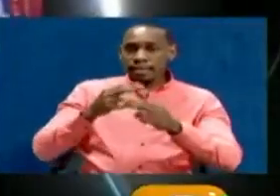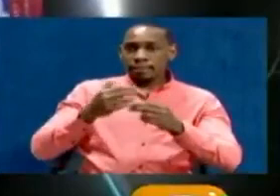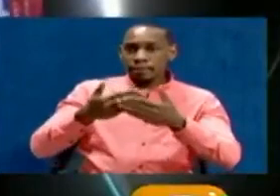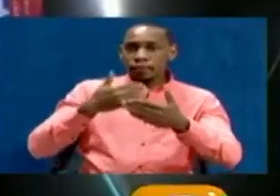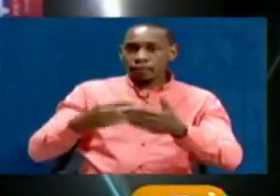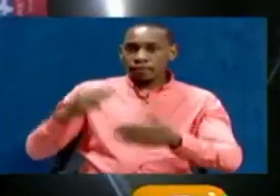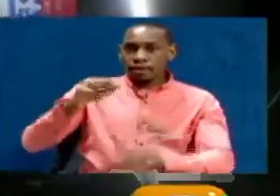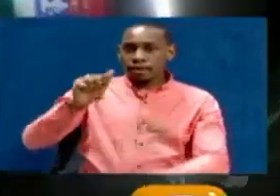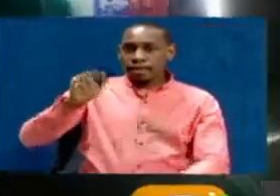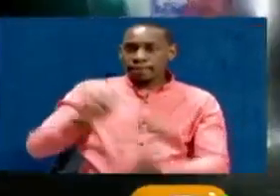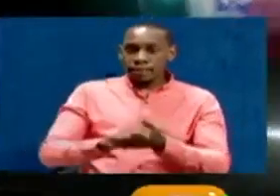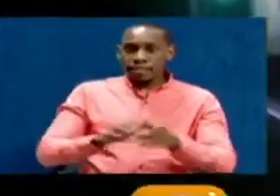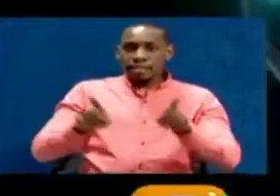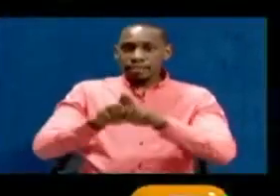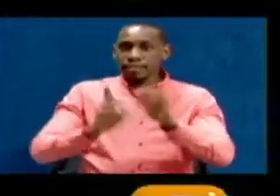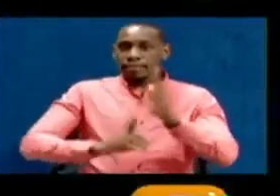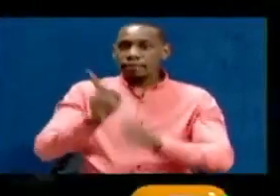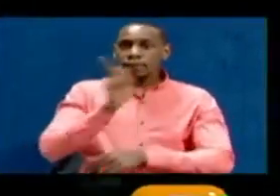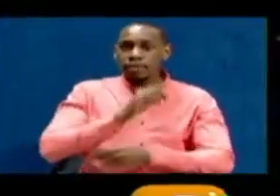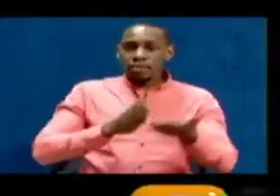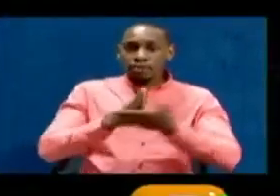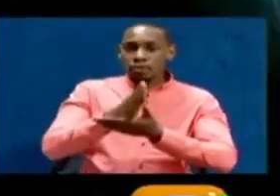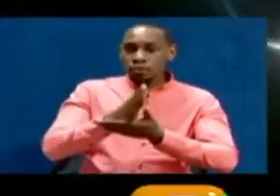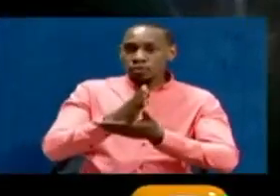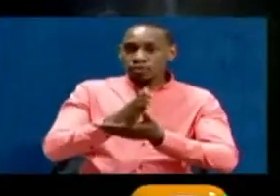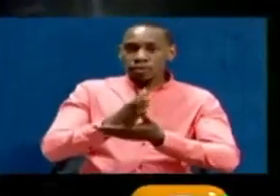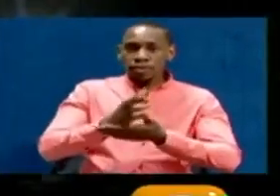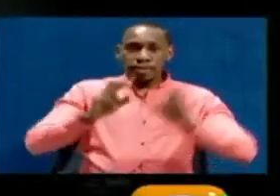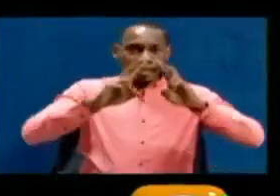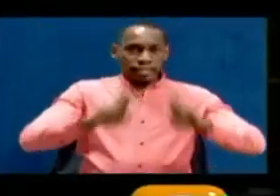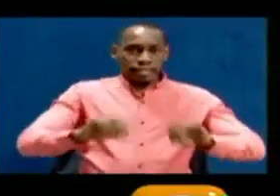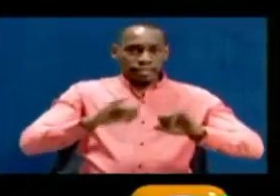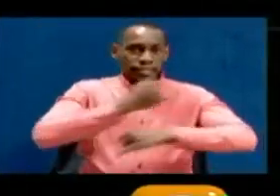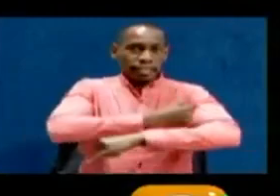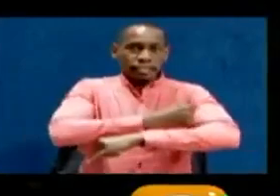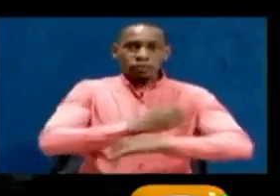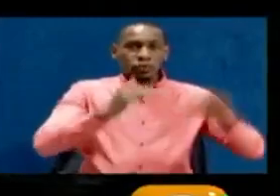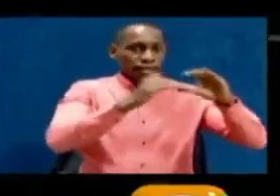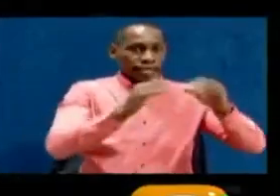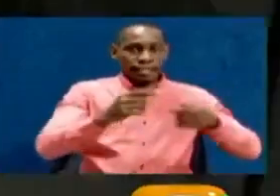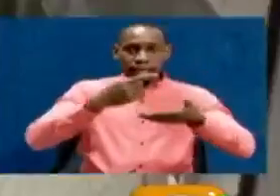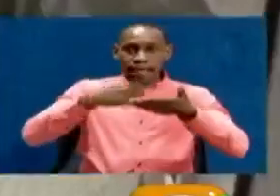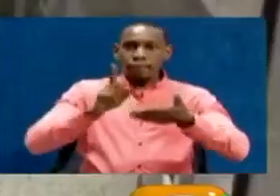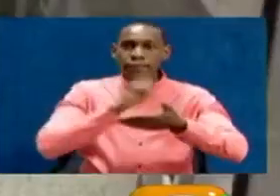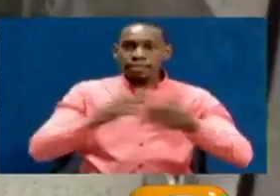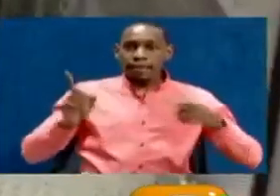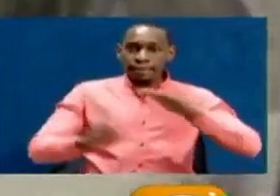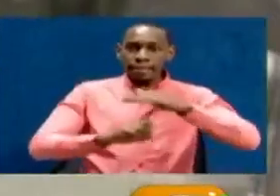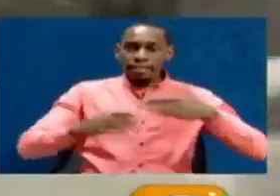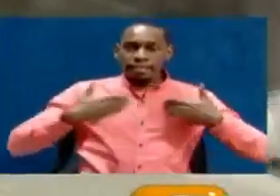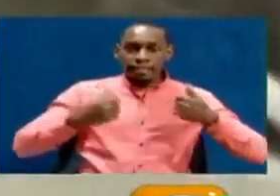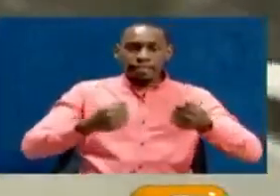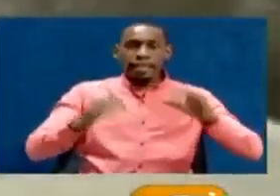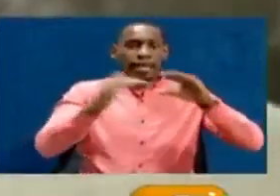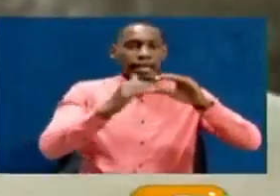known as GamcovidVac, and developed by the Gamalaya Research Institute in Moscow. It was approved by the Ministry of Health of the